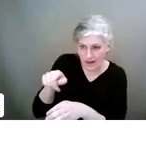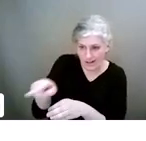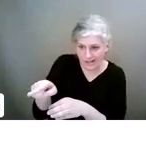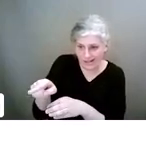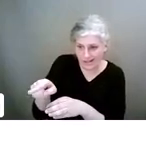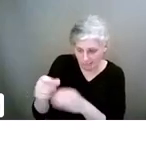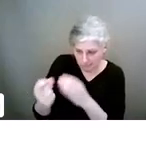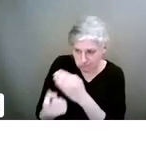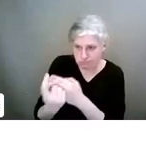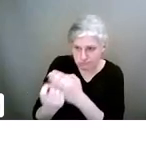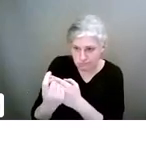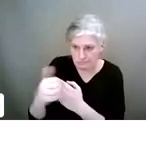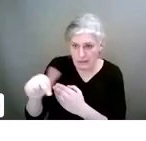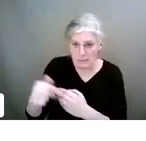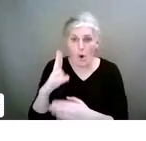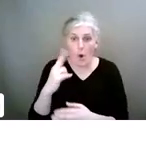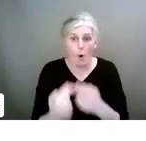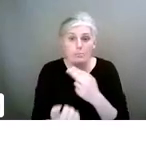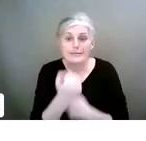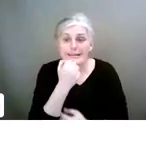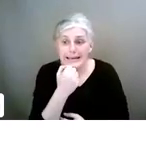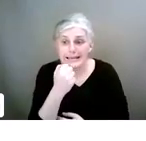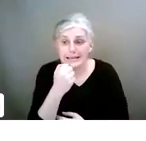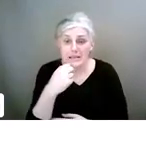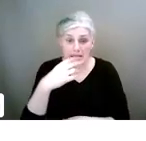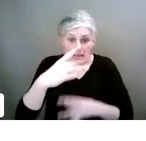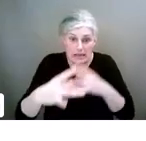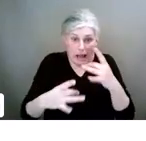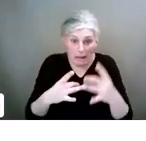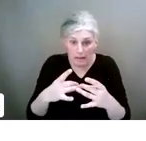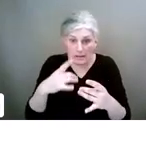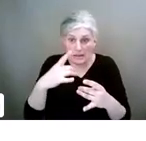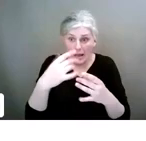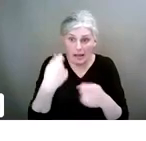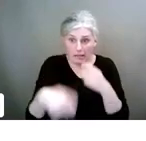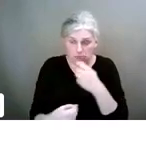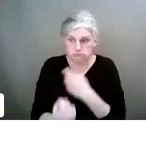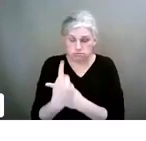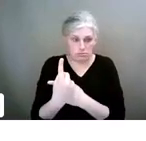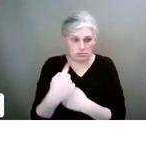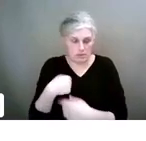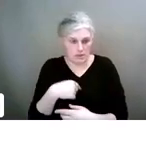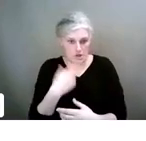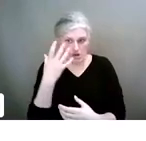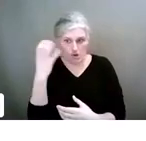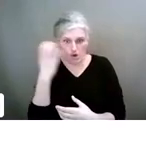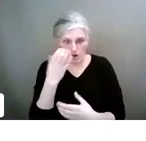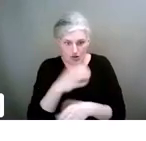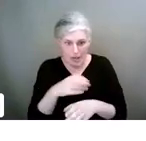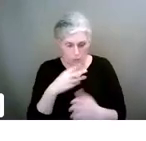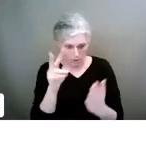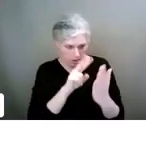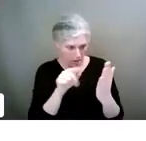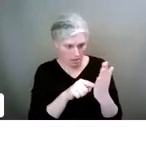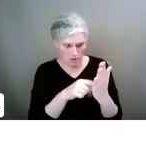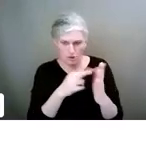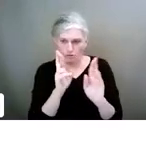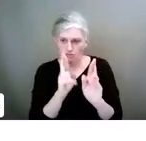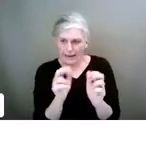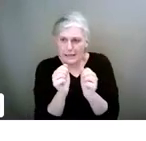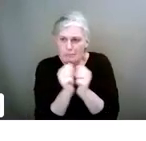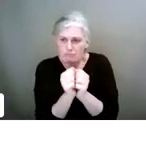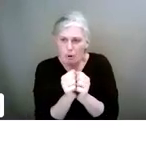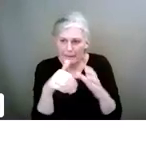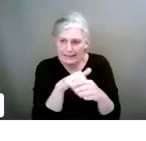update didn't happen to an app and then suddenly there's content in there that your child's exposed to. So keeping an eye on them. So from a young age,